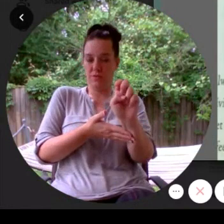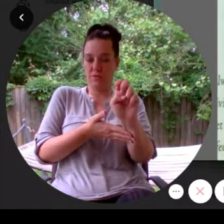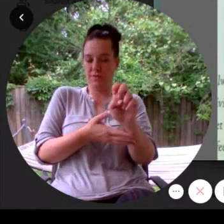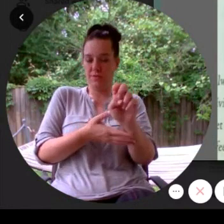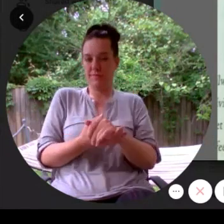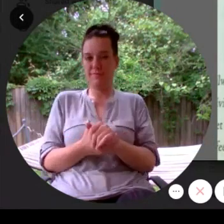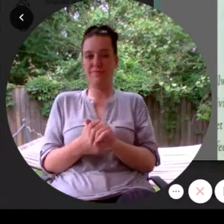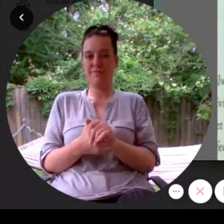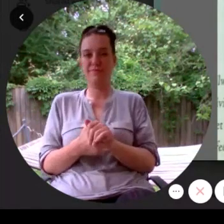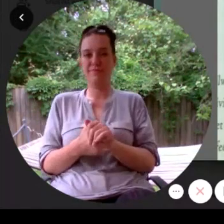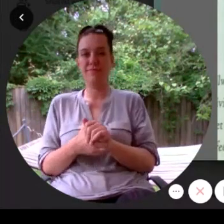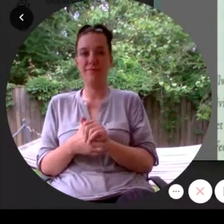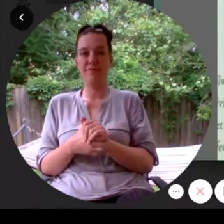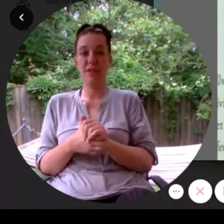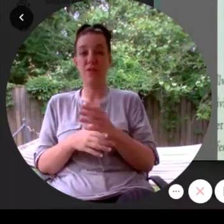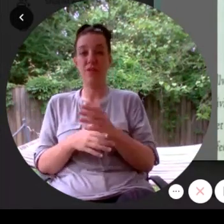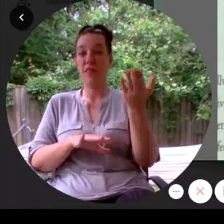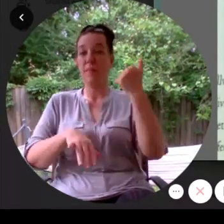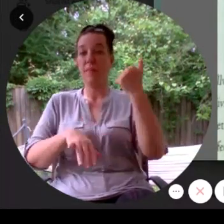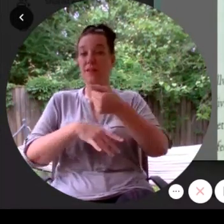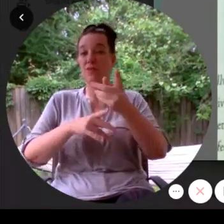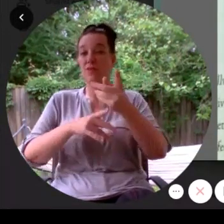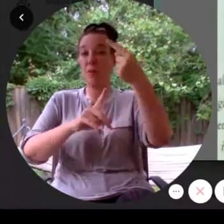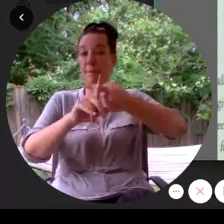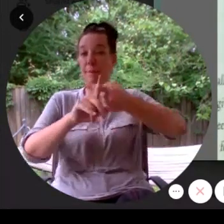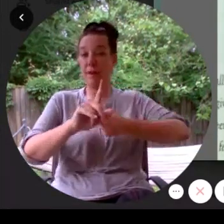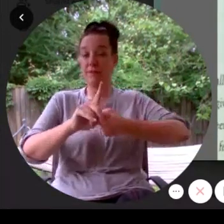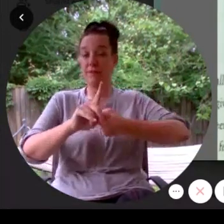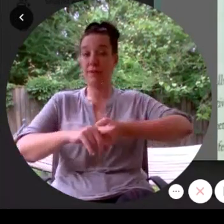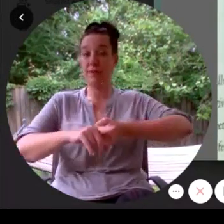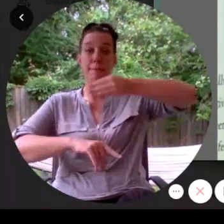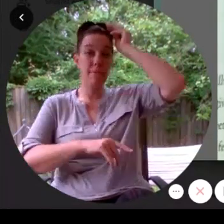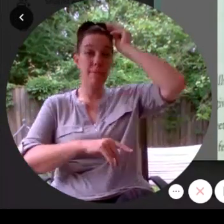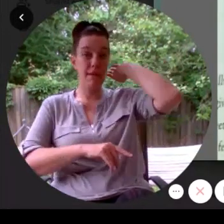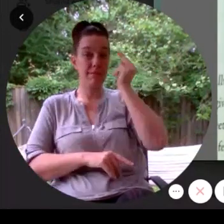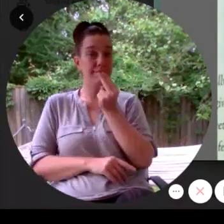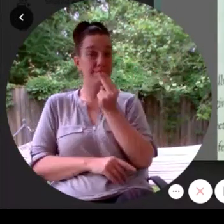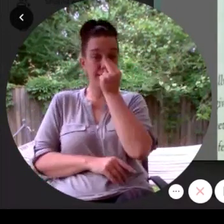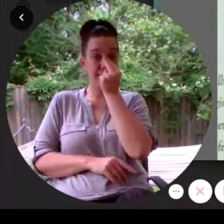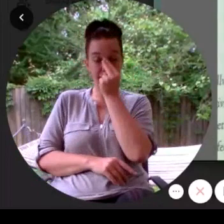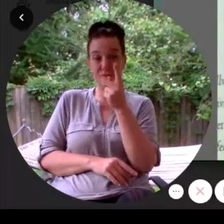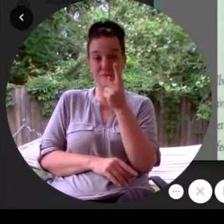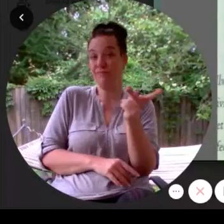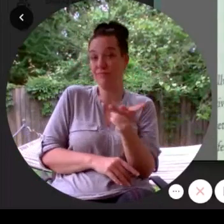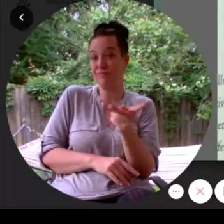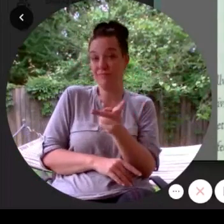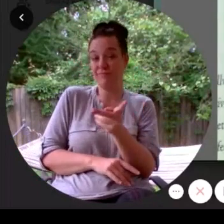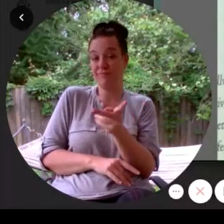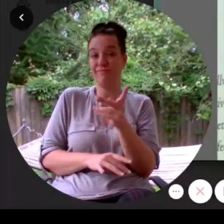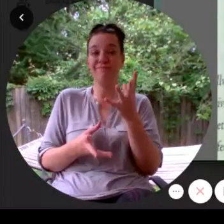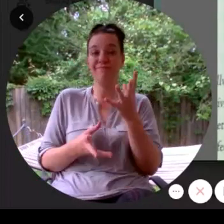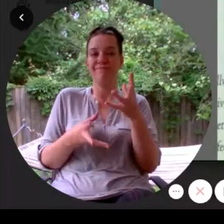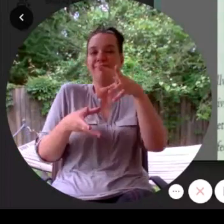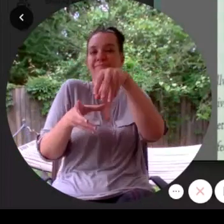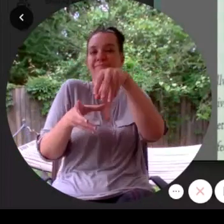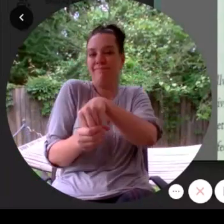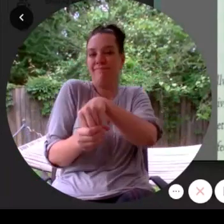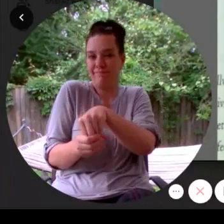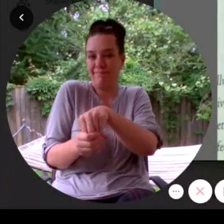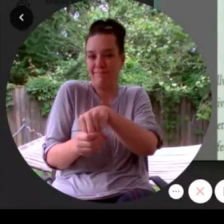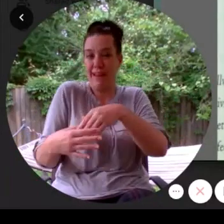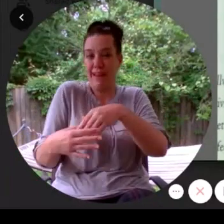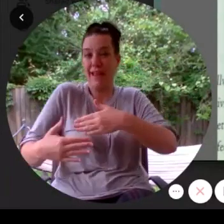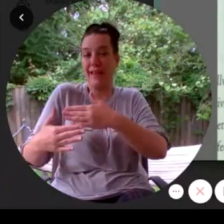for the past few months Miles and Niles had engaged in a series